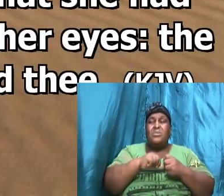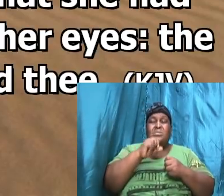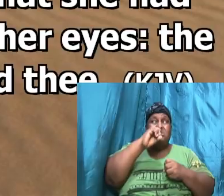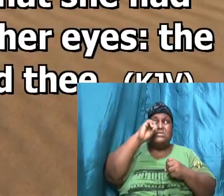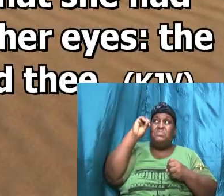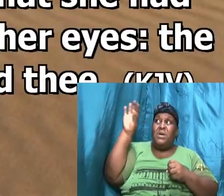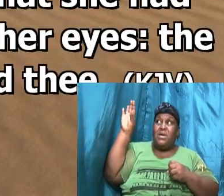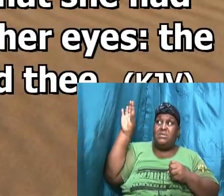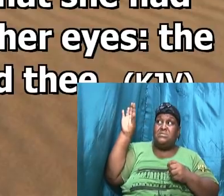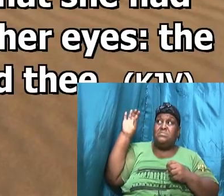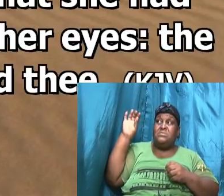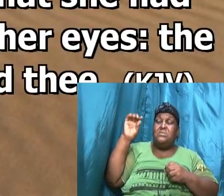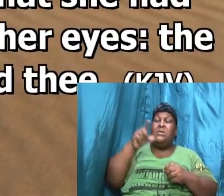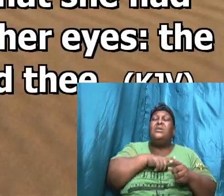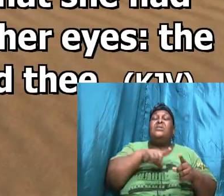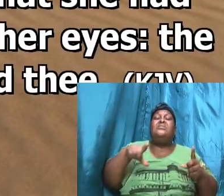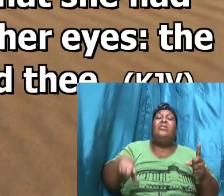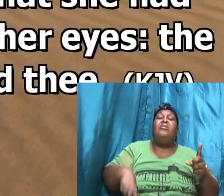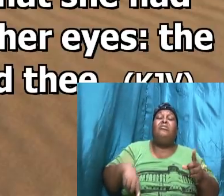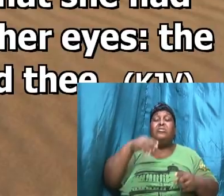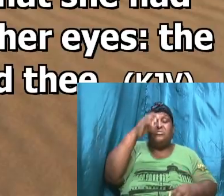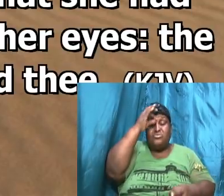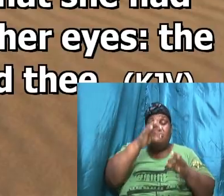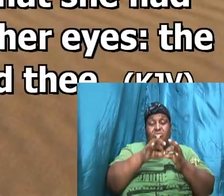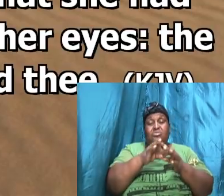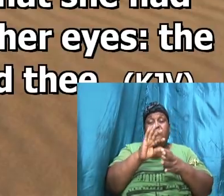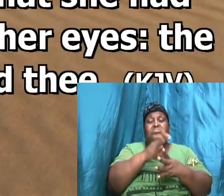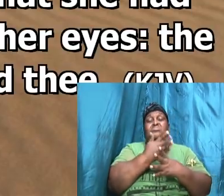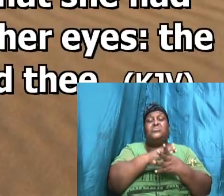Lord judge between me and thee